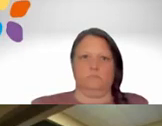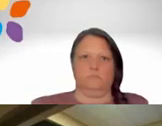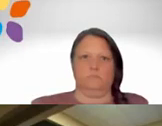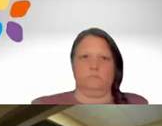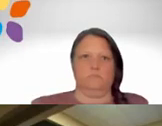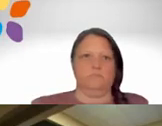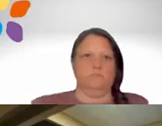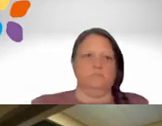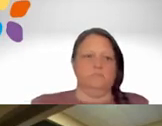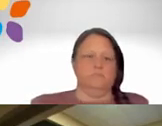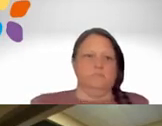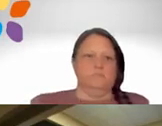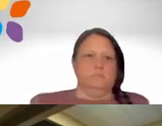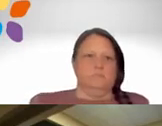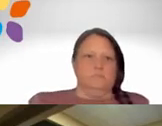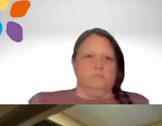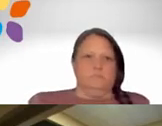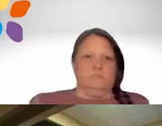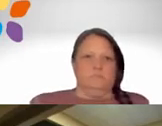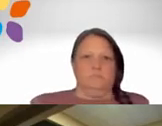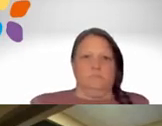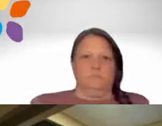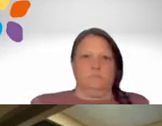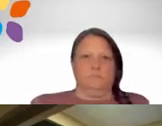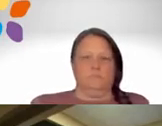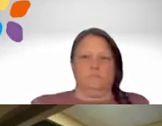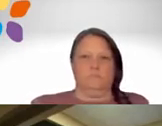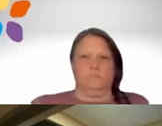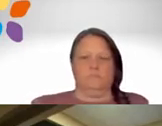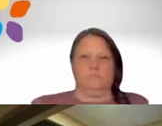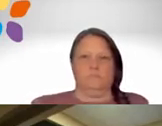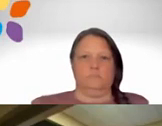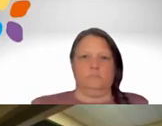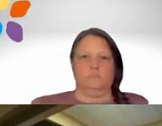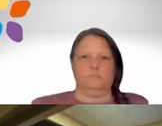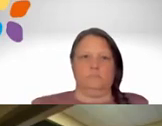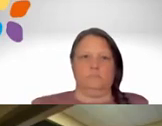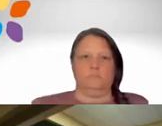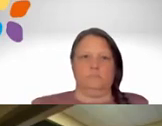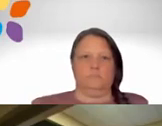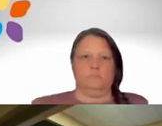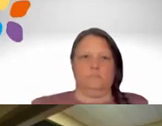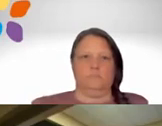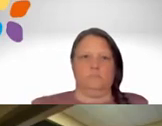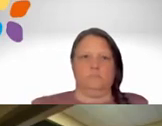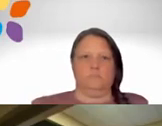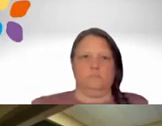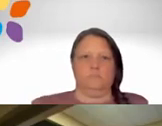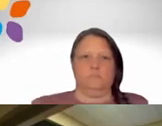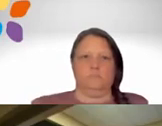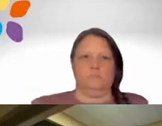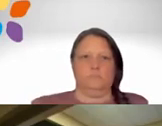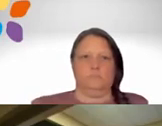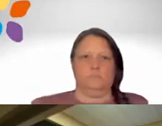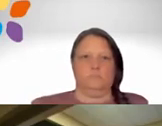residential services we see that that disparity drops it still exists uh still needs to be addressed uh still needs to be